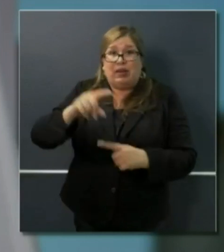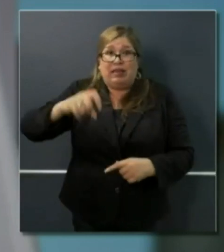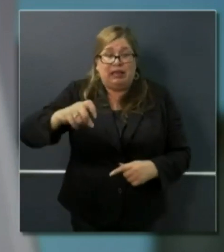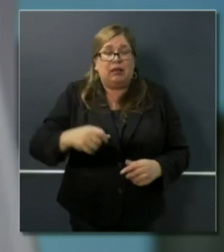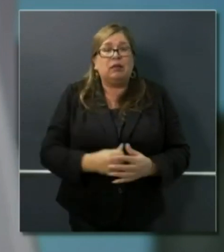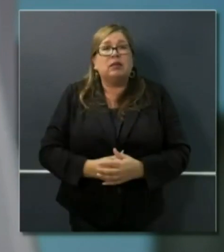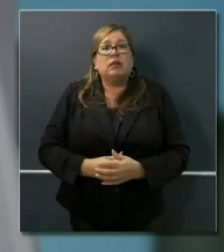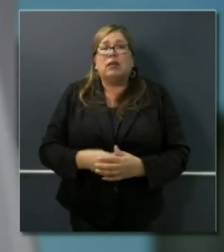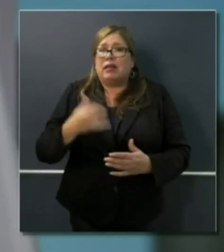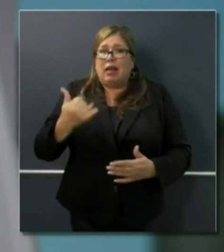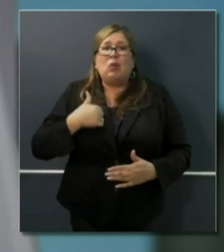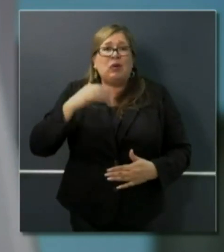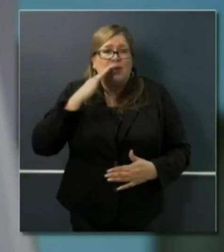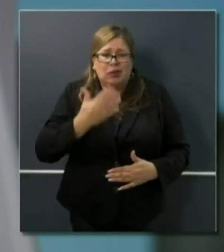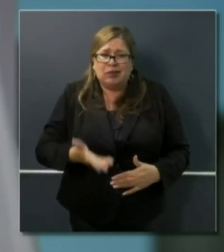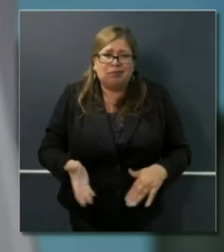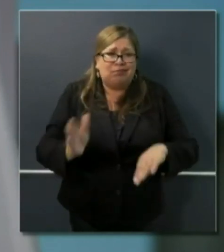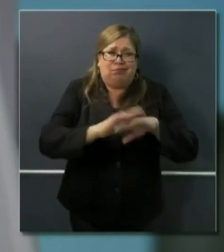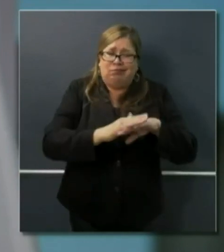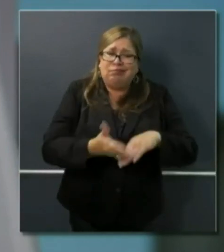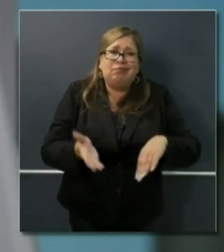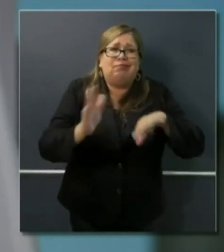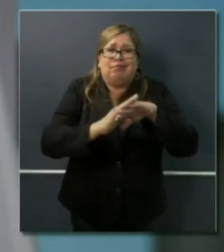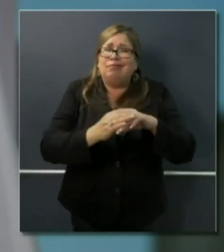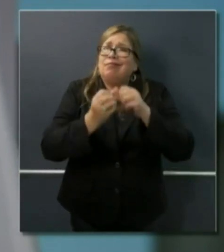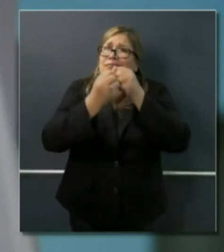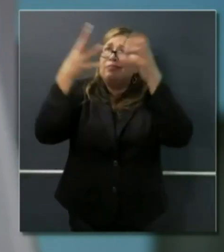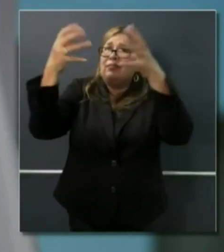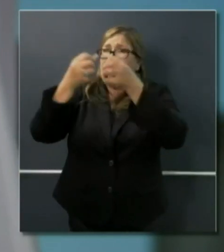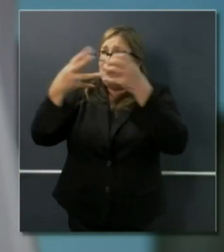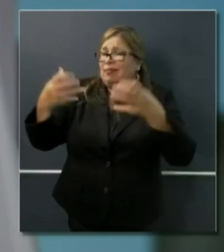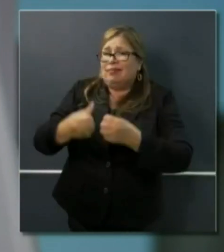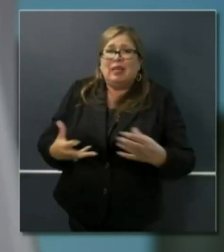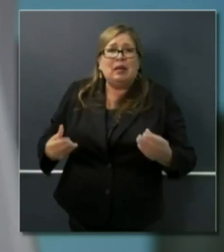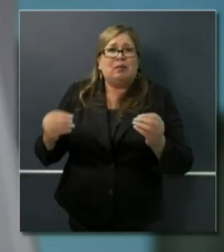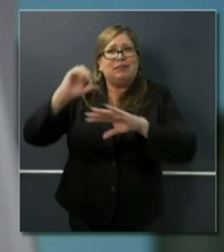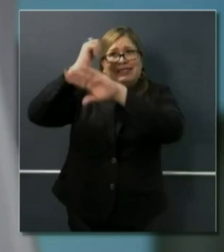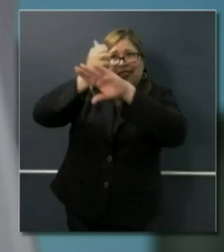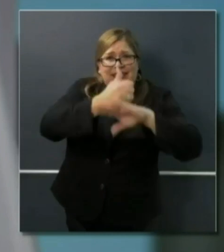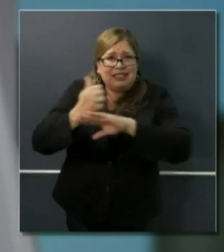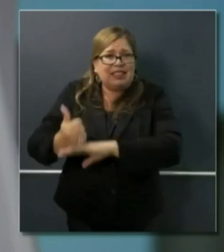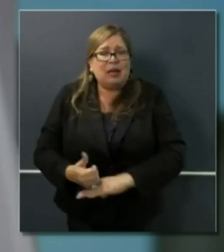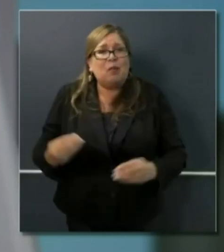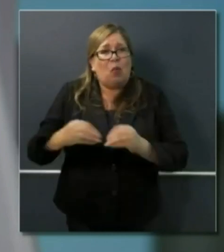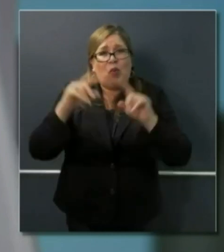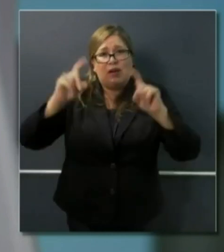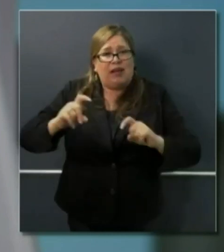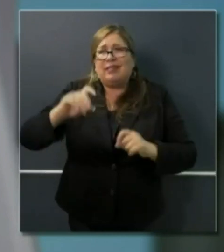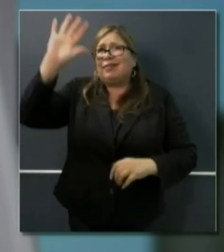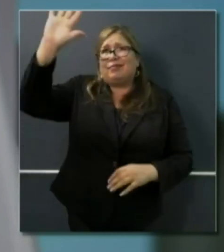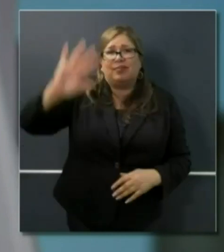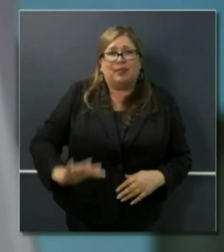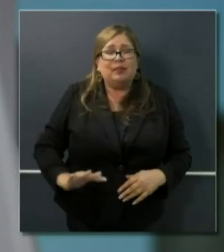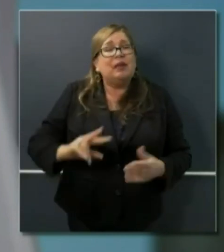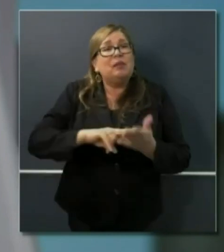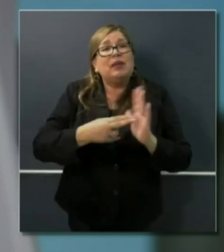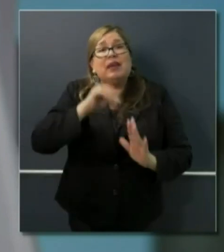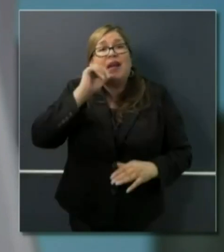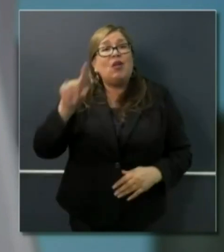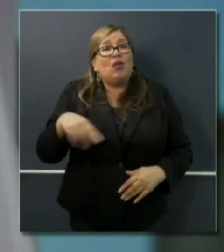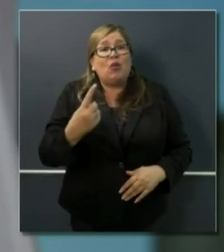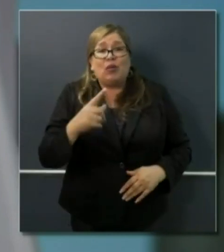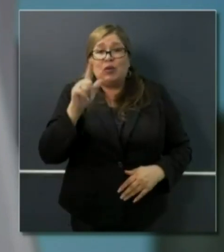really accelerate the number of testing sites across the state. We look forward to not just meeting that 25,000